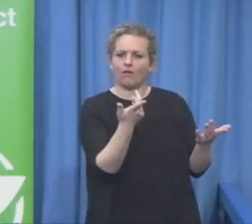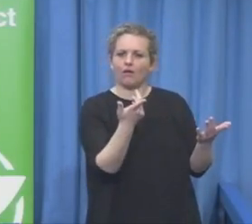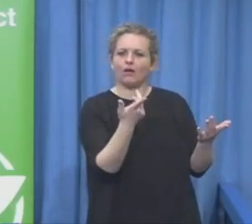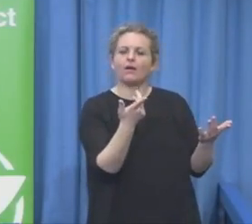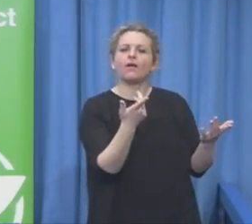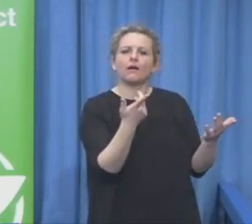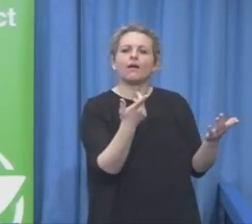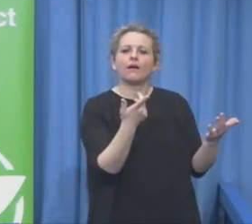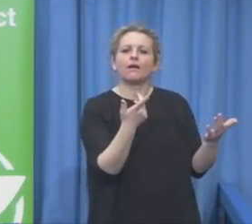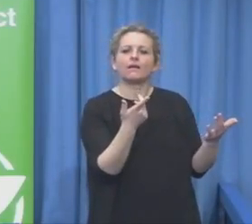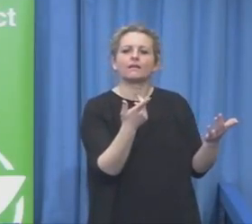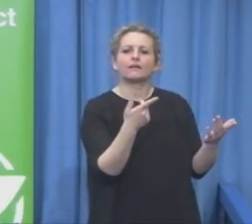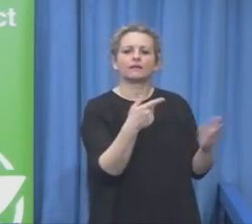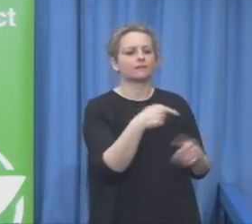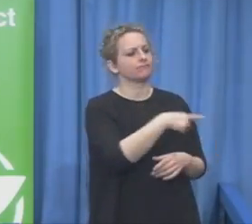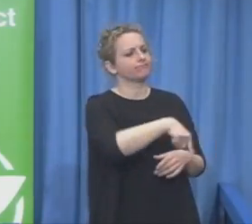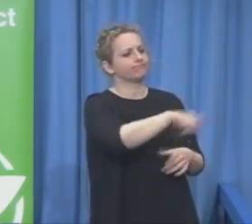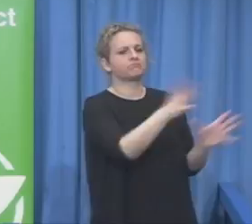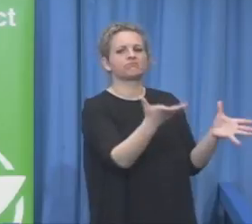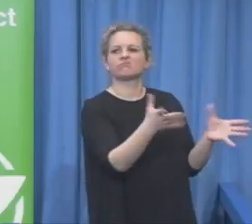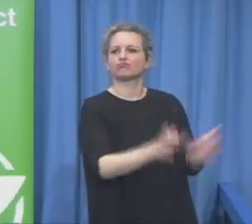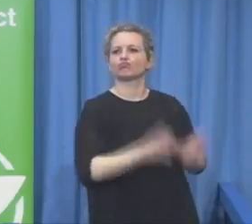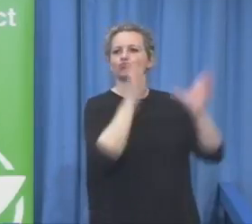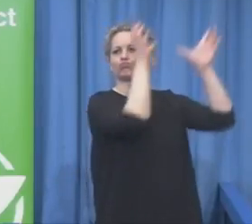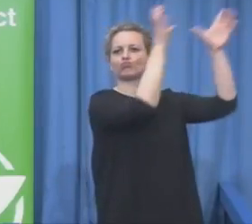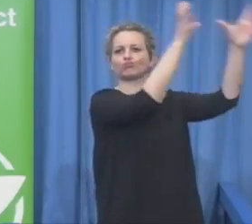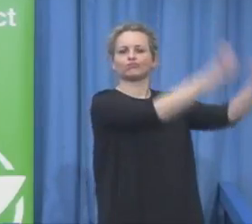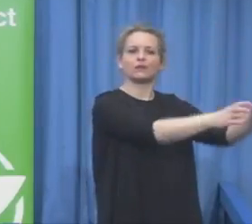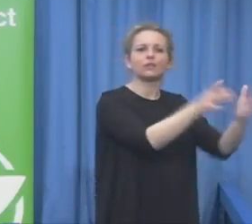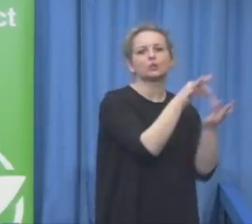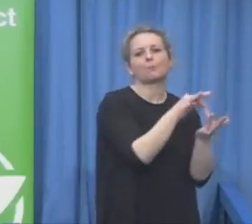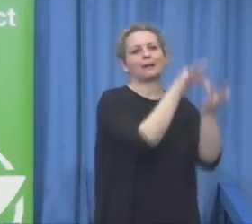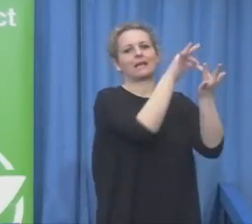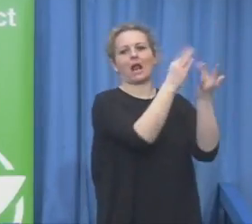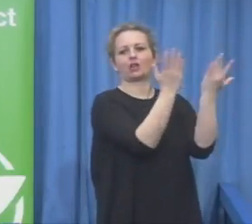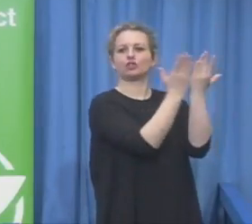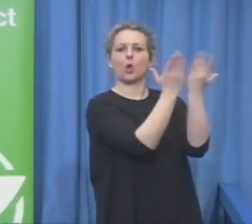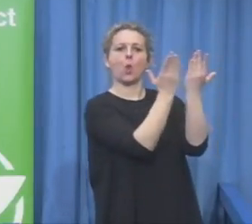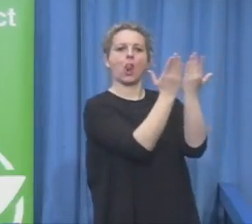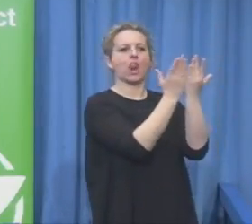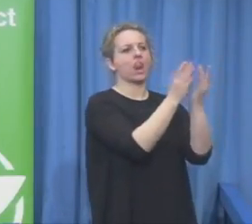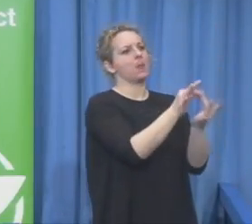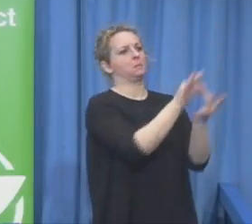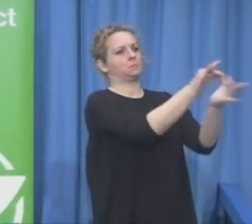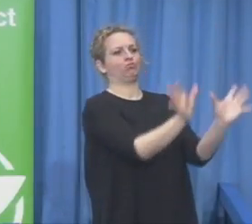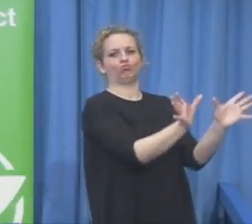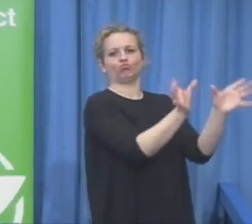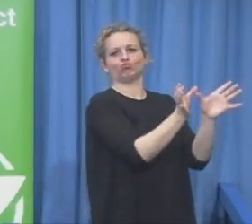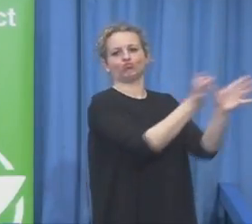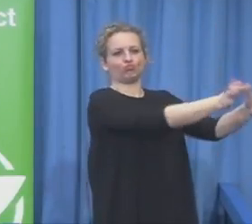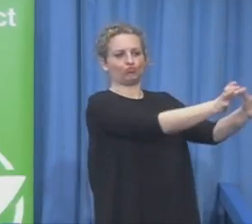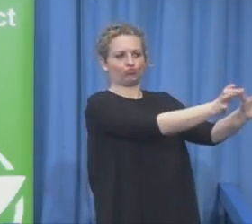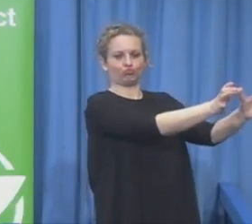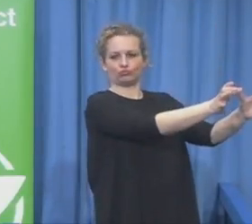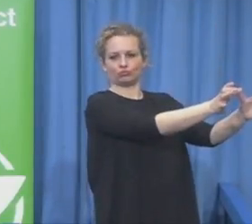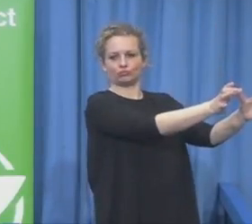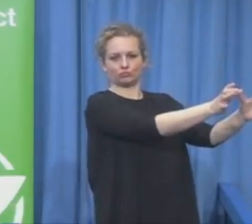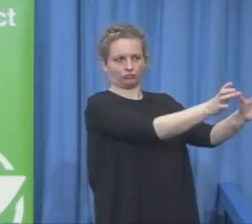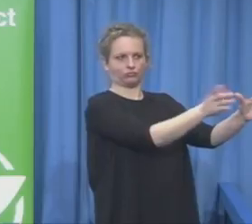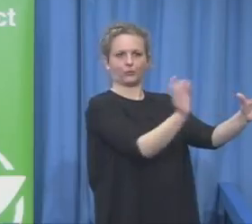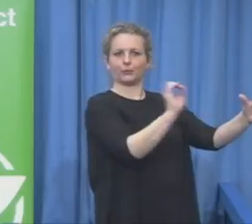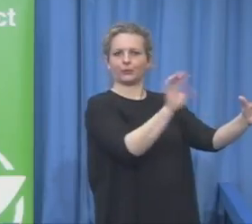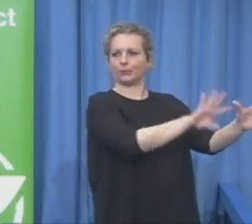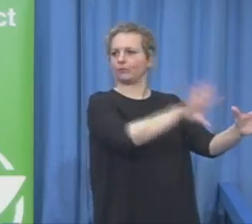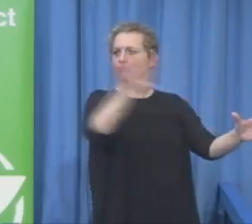school systems. A special school system is preparing these students for these